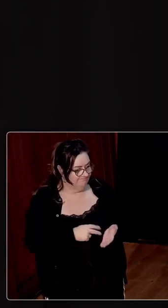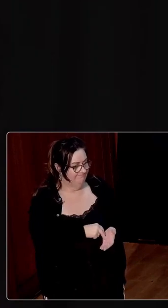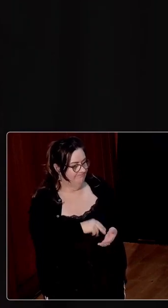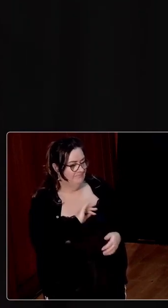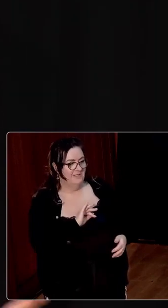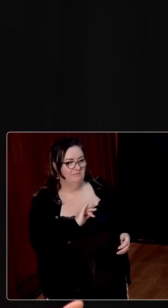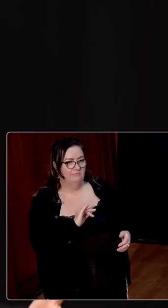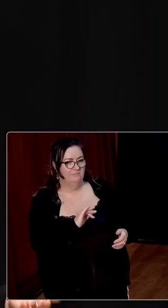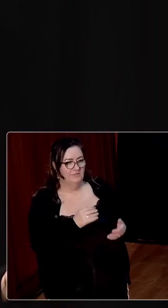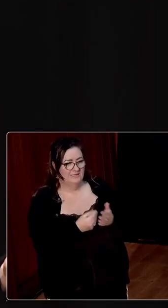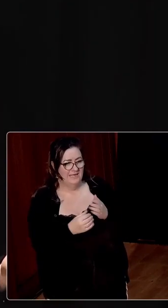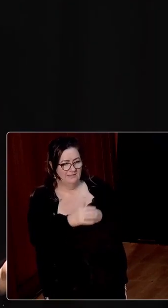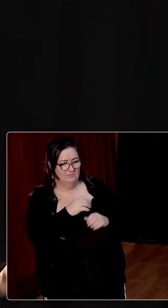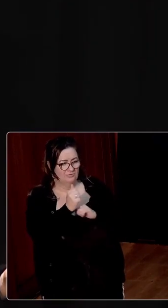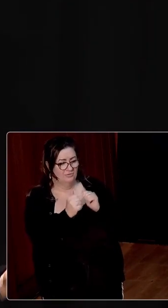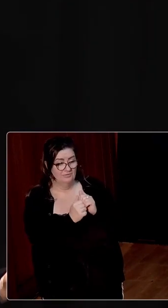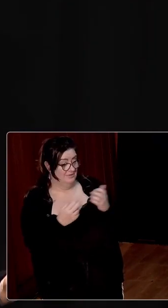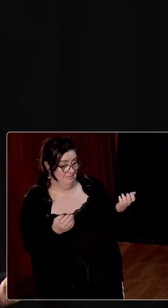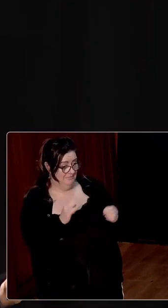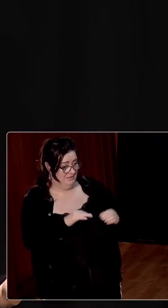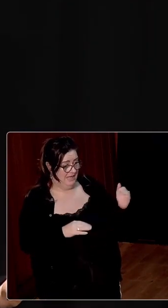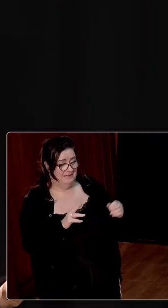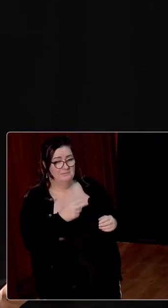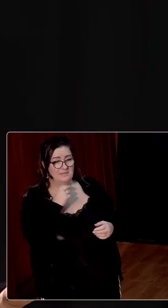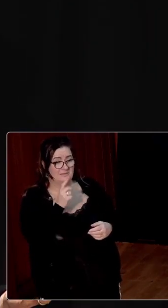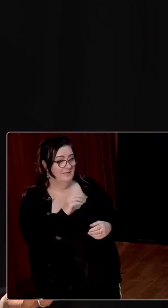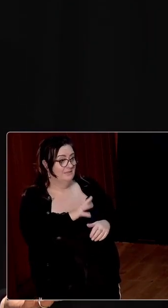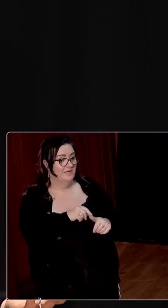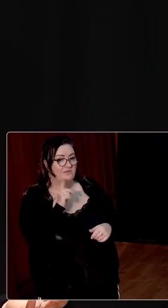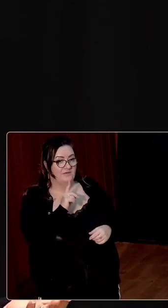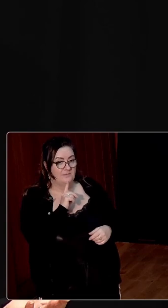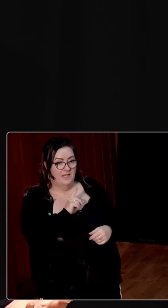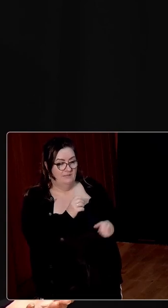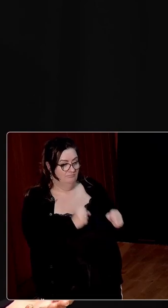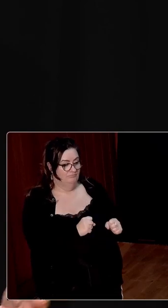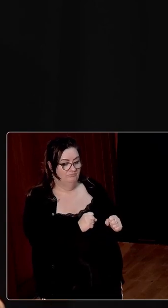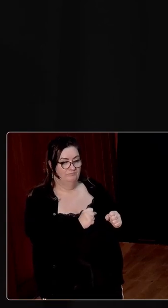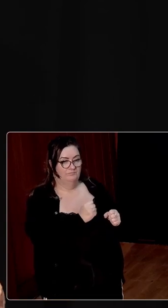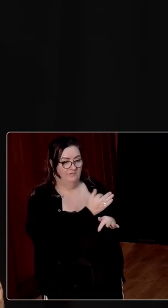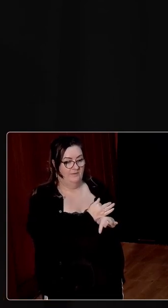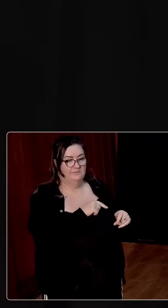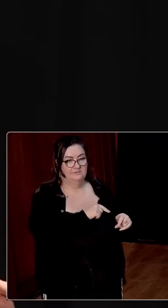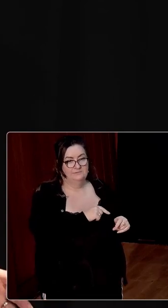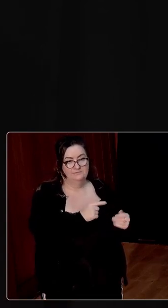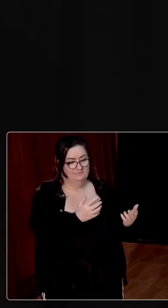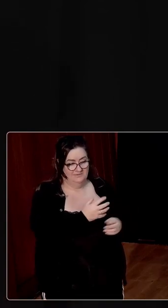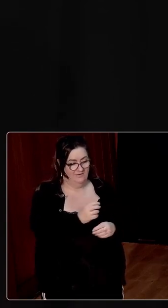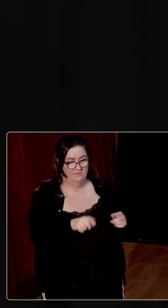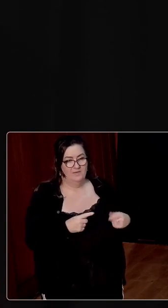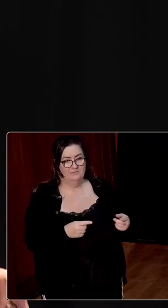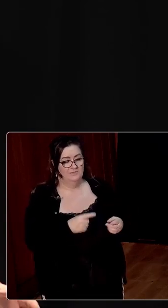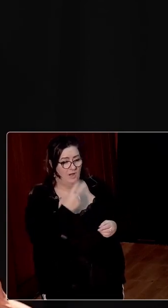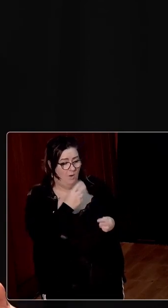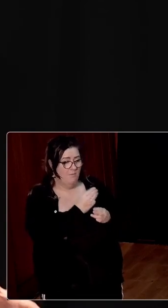your feet in an economic structure where that was just not possible, particularly for female dominated households. It was never going to be possible. So the poor